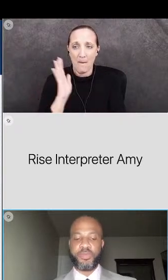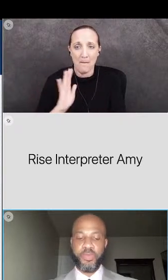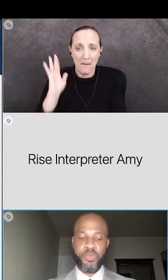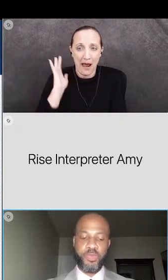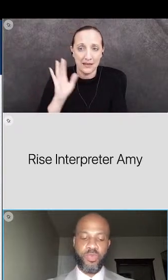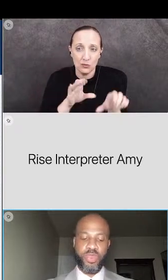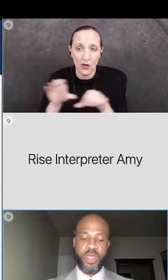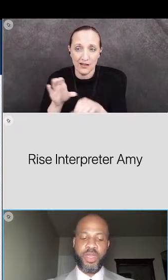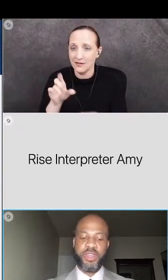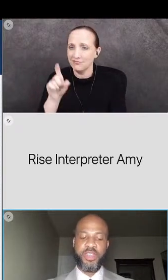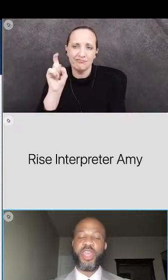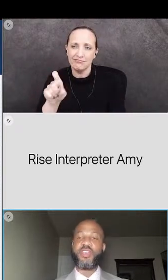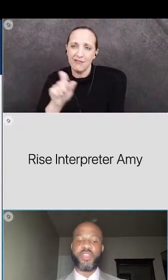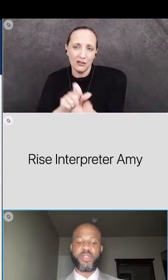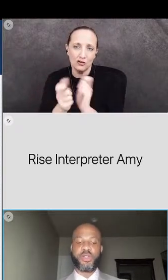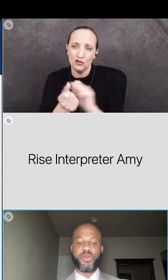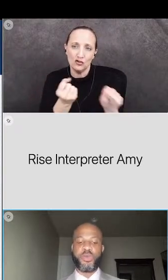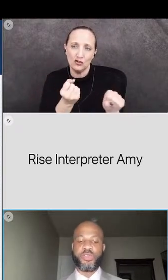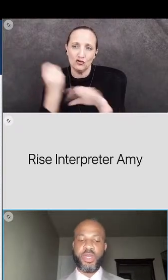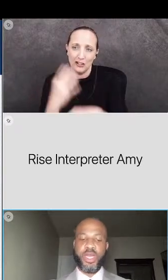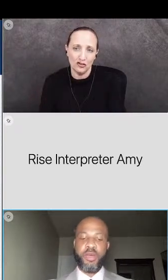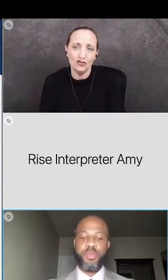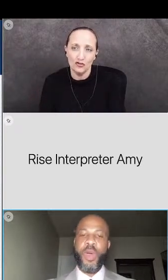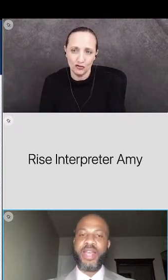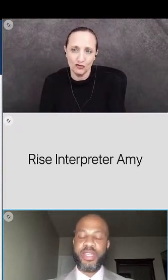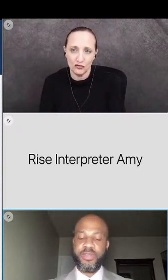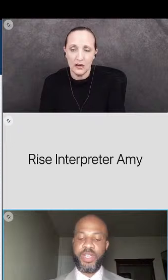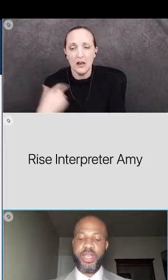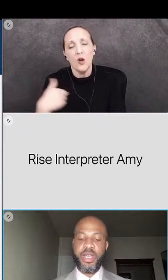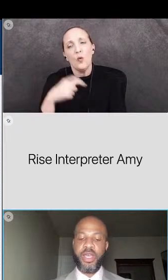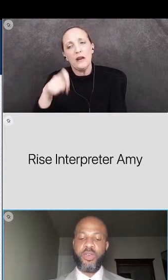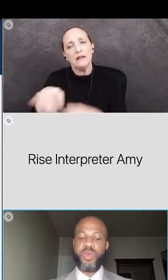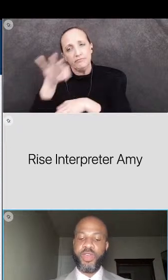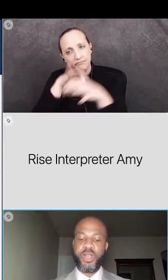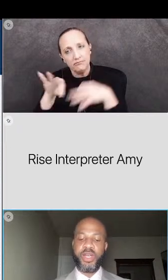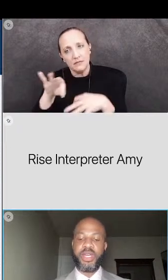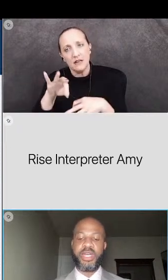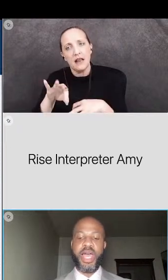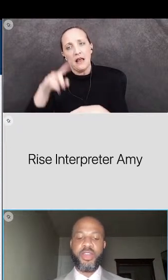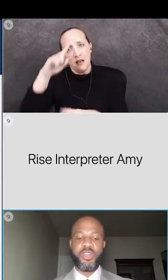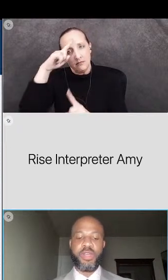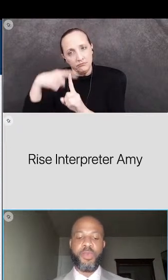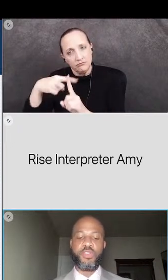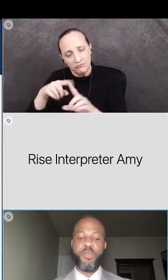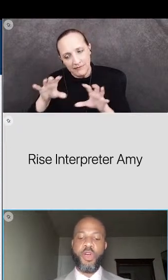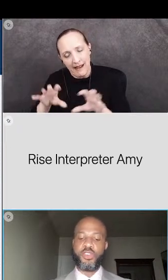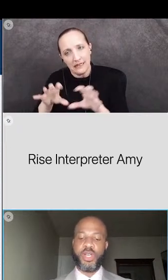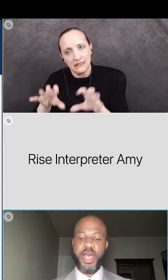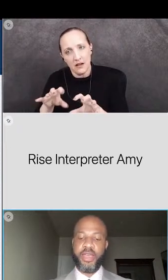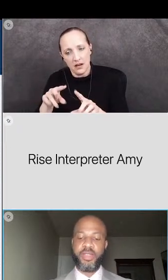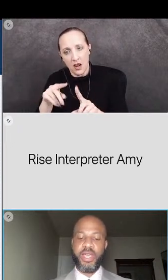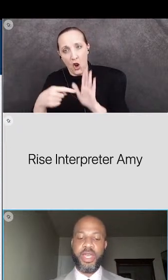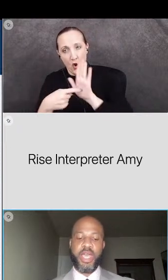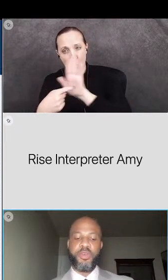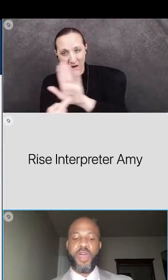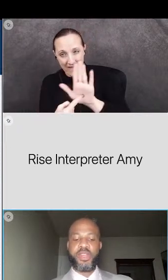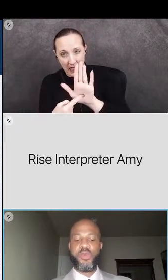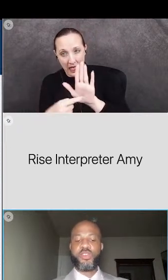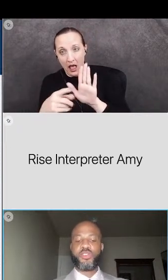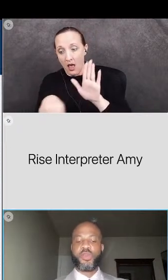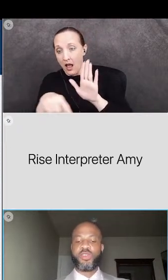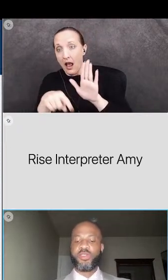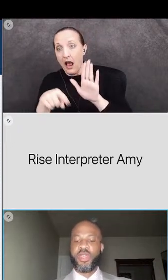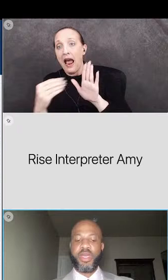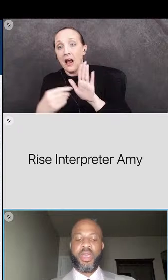change this change includes proactively revealing and acknowledging the most marginalized and